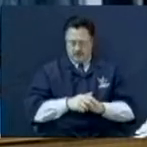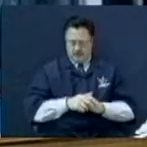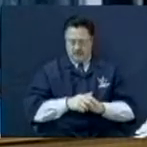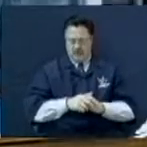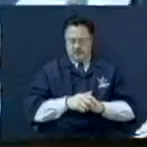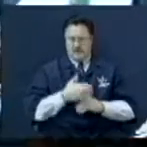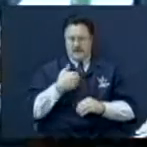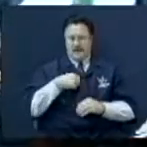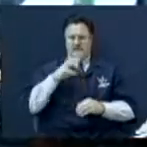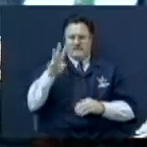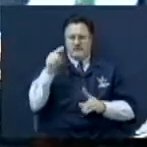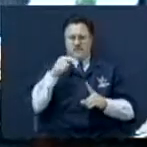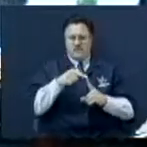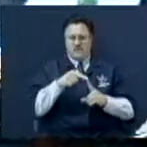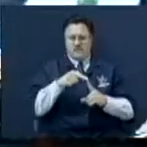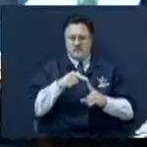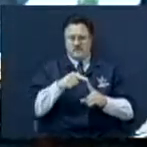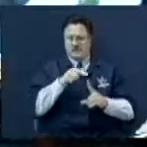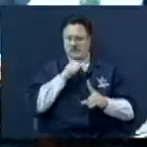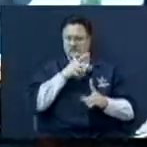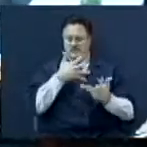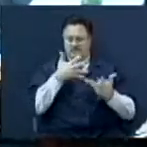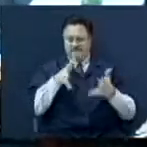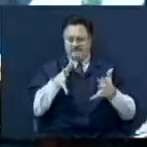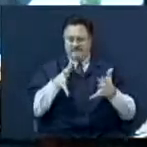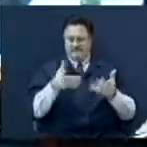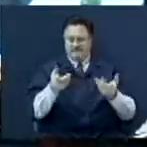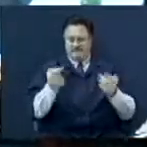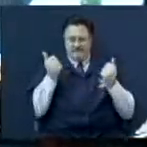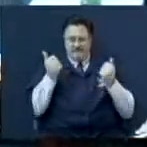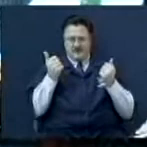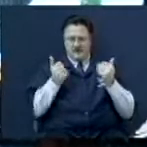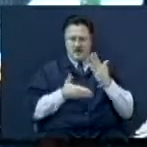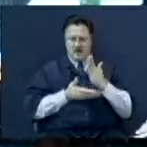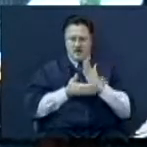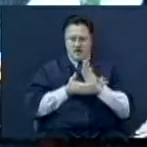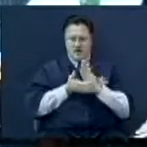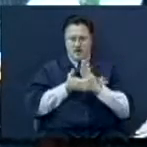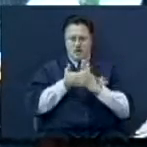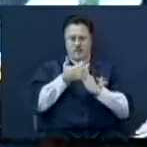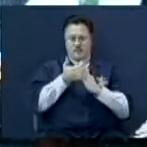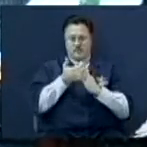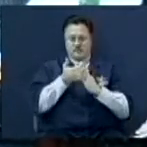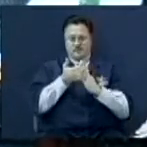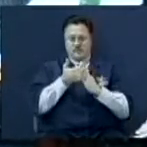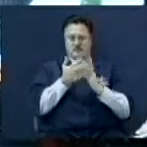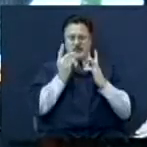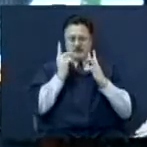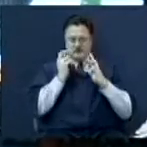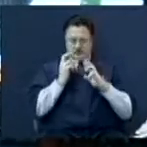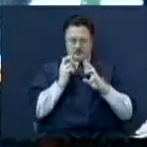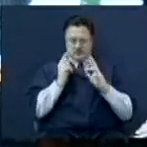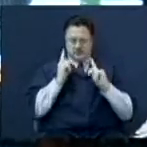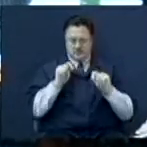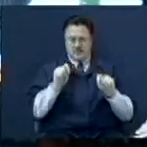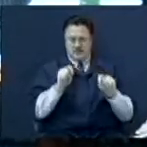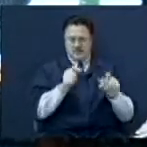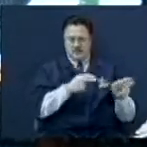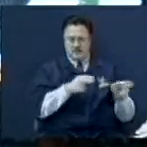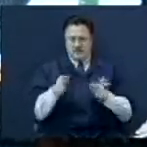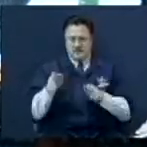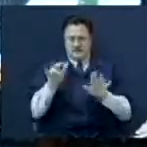I got four points, and I ain't getting them done real fast. I'm almost done. I'll try to hurry. Well, y'all stay for 10 more minutes.